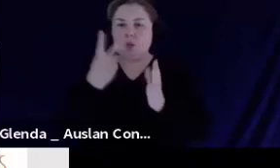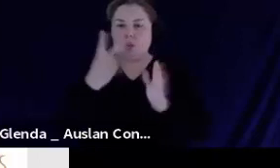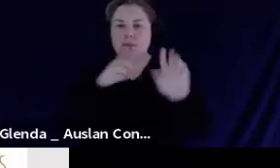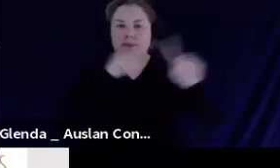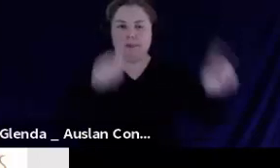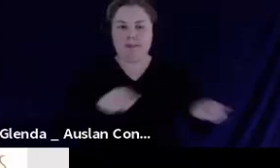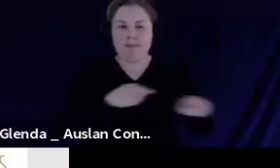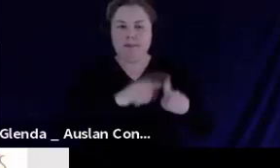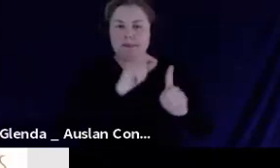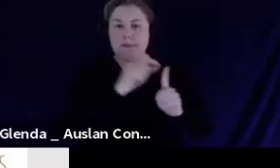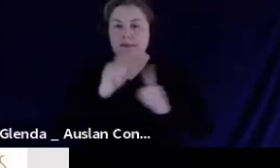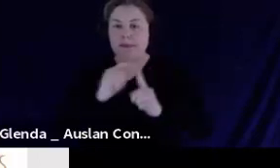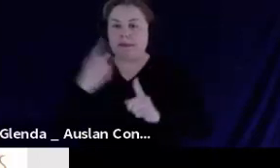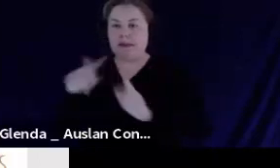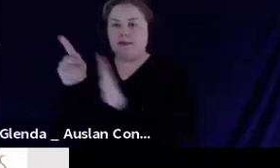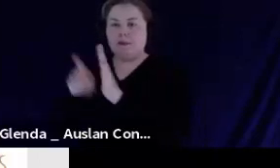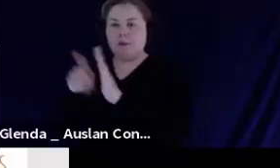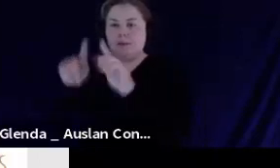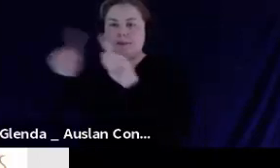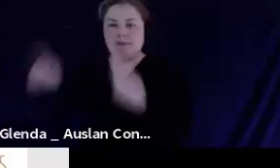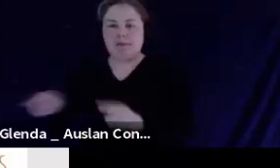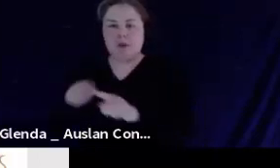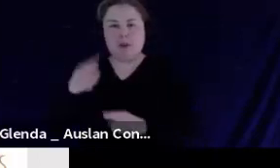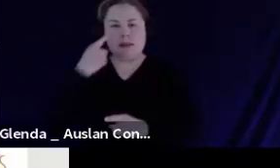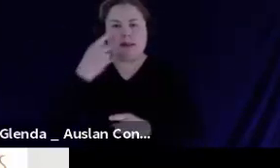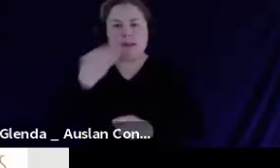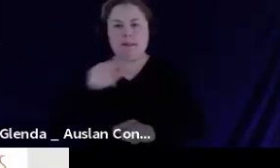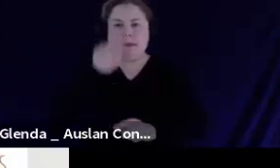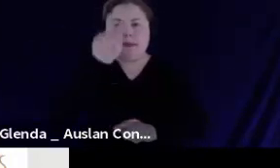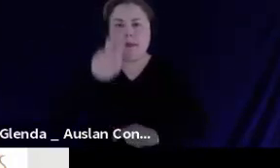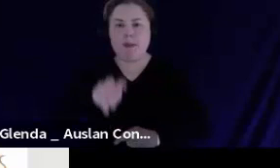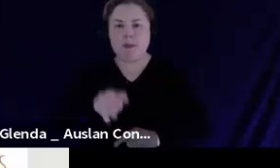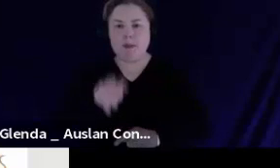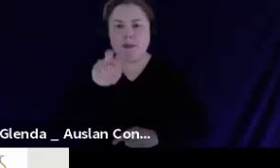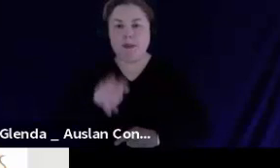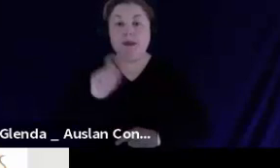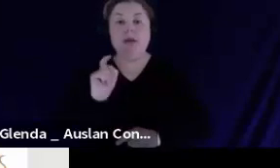video and the PowerPoint image and you will see some lines which will allow you to resize them.